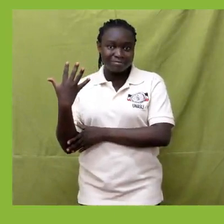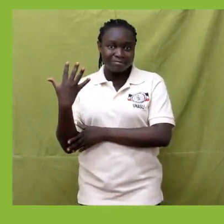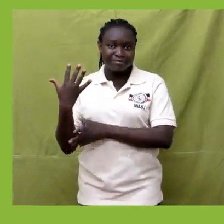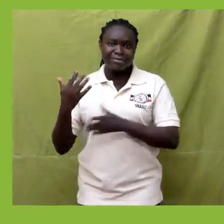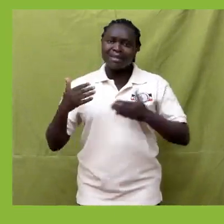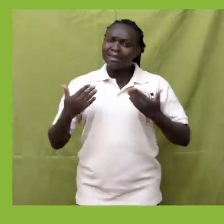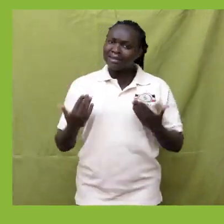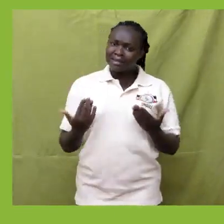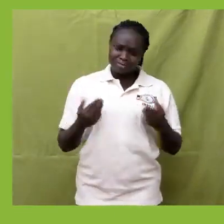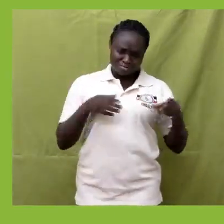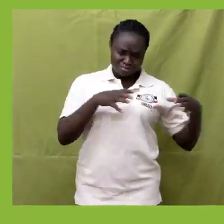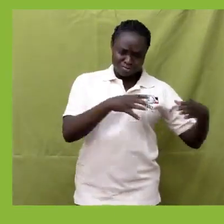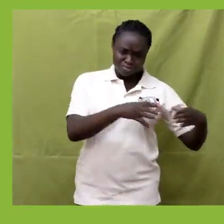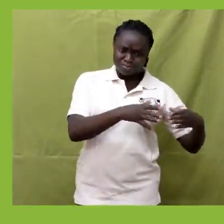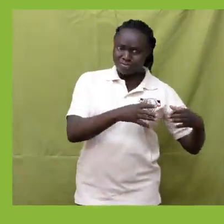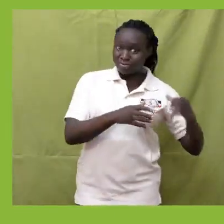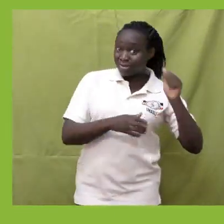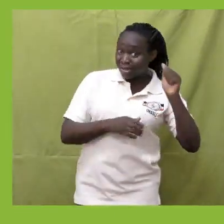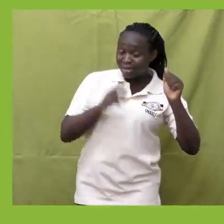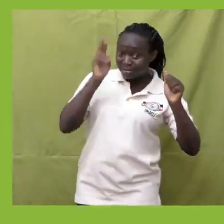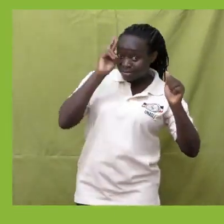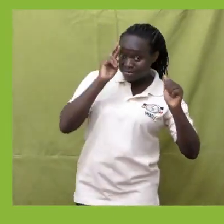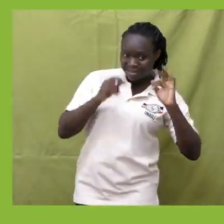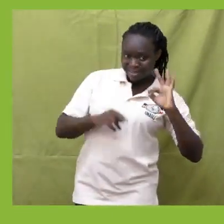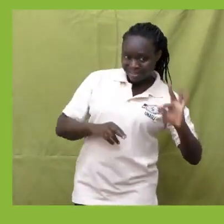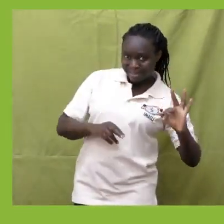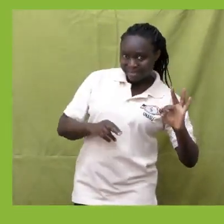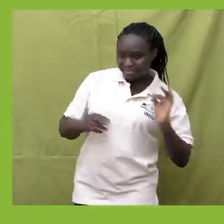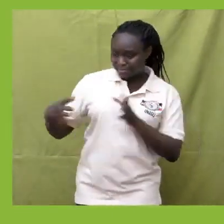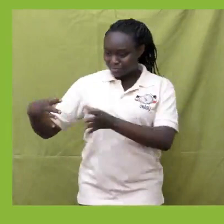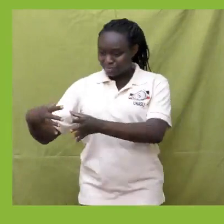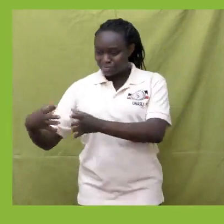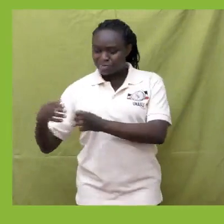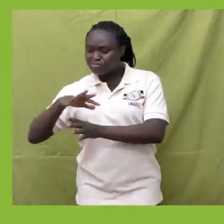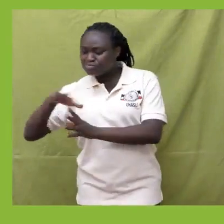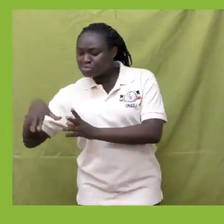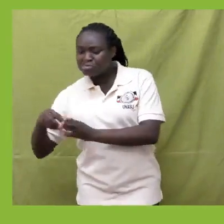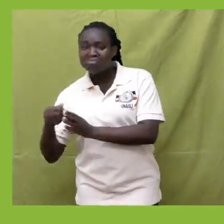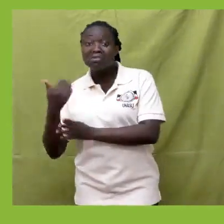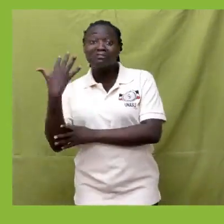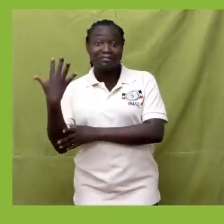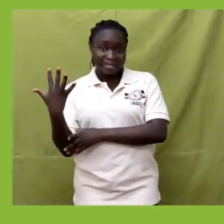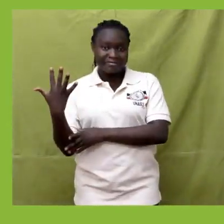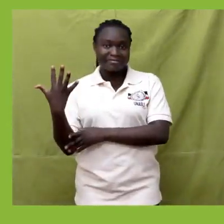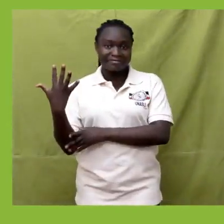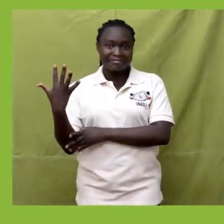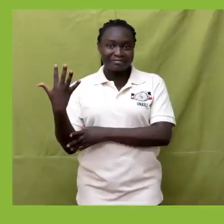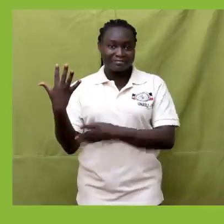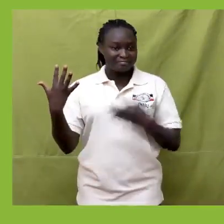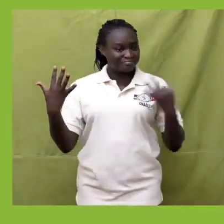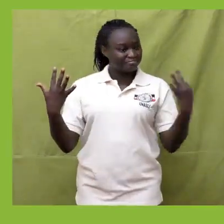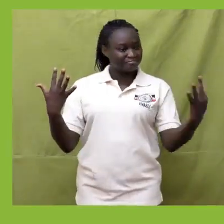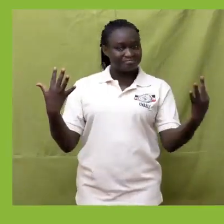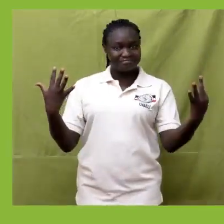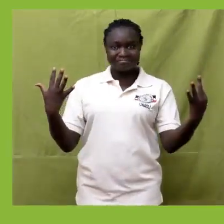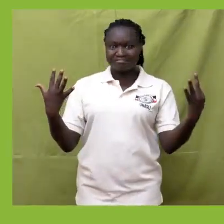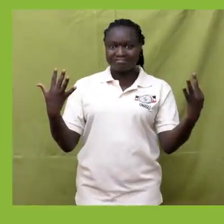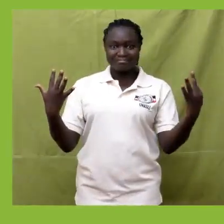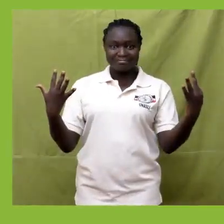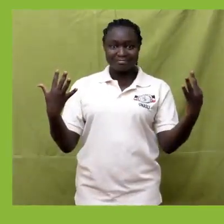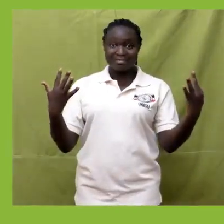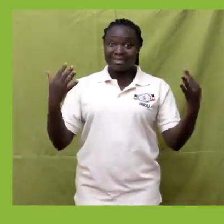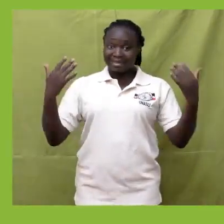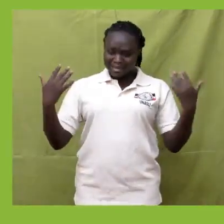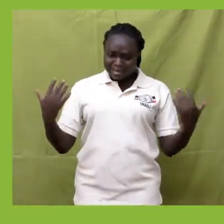Set A has three members. Set set B has five members. When the